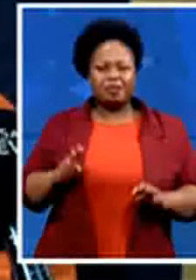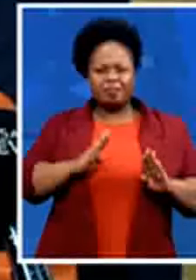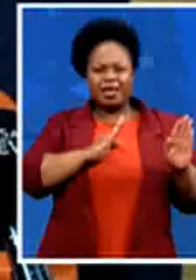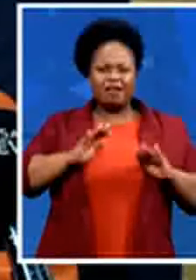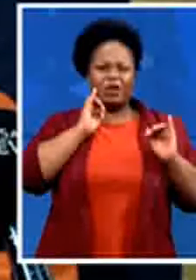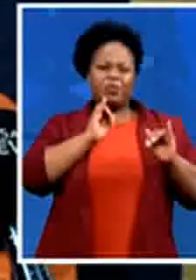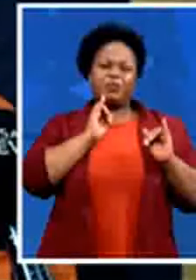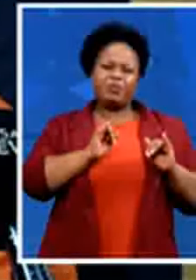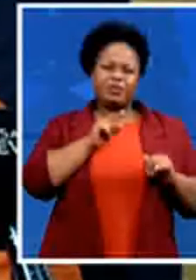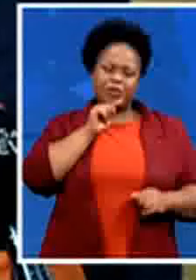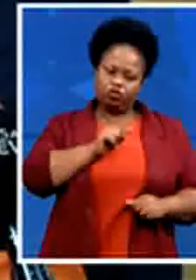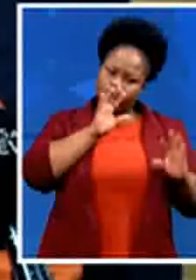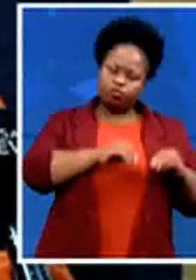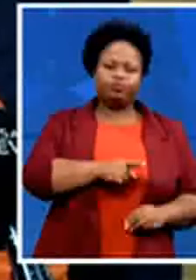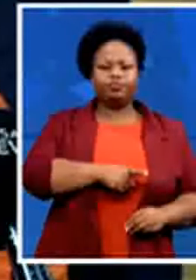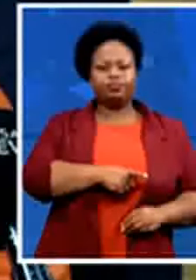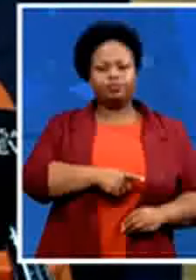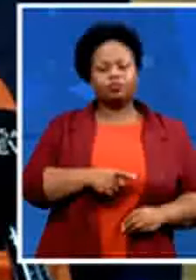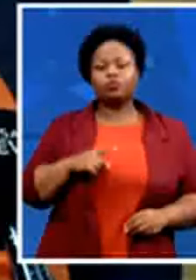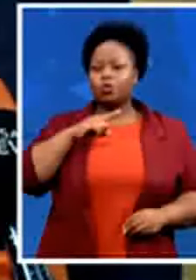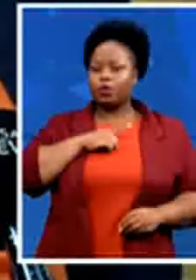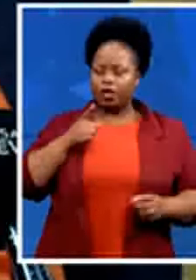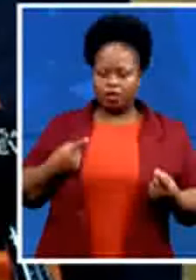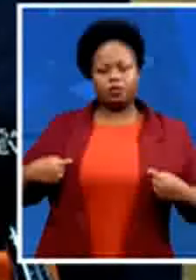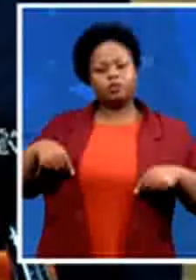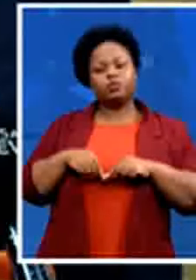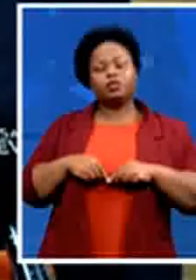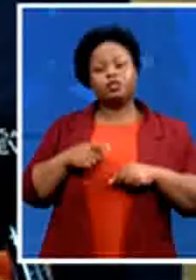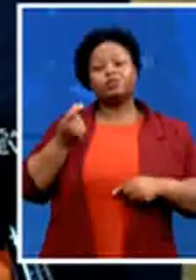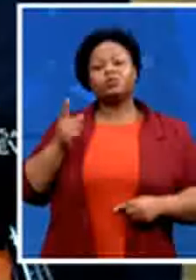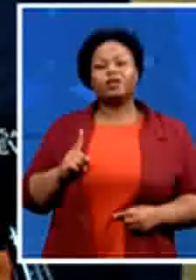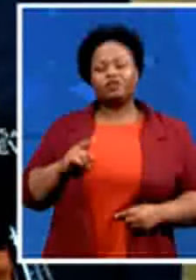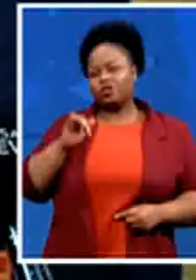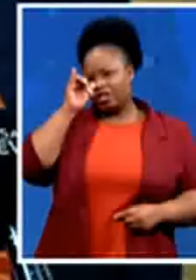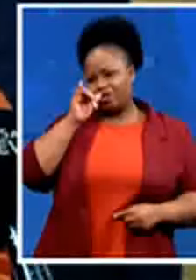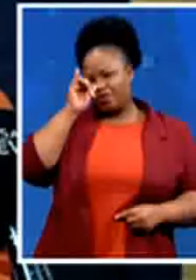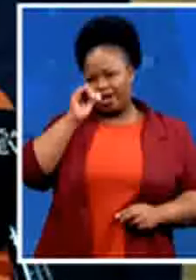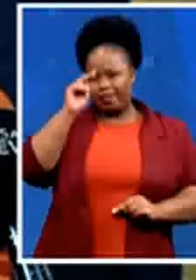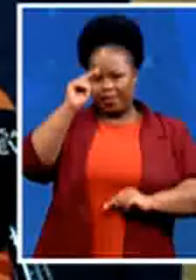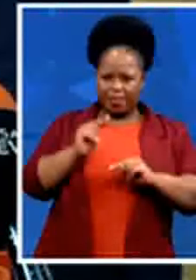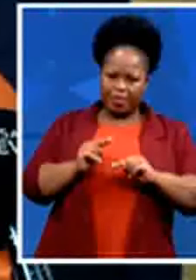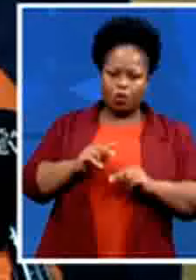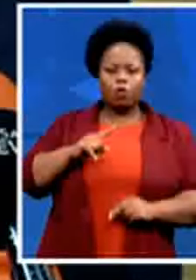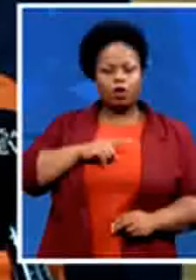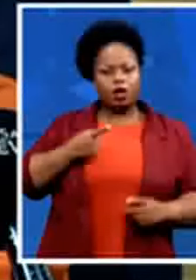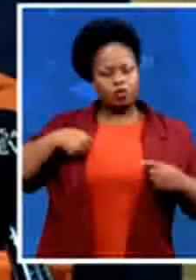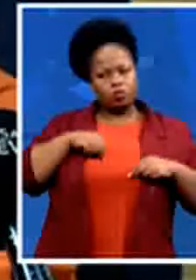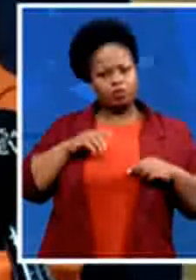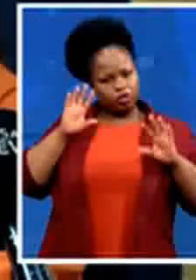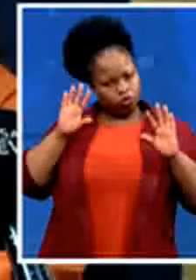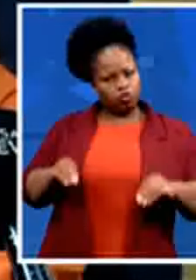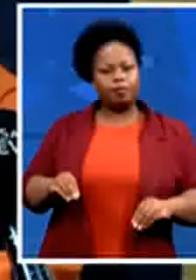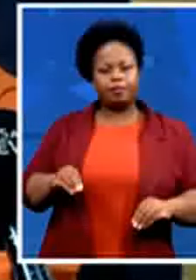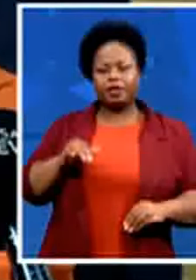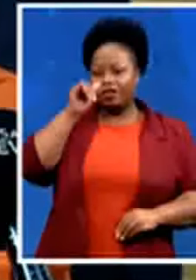to reduce crime because we need to stop crime before it happens and therefore